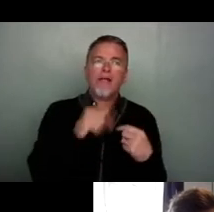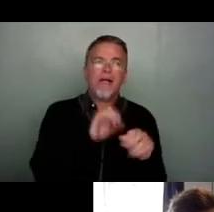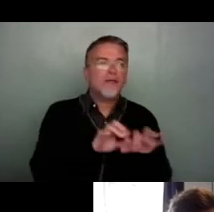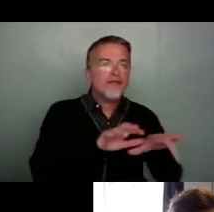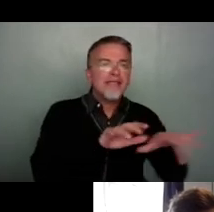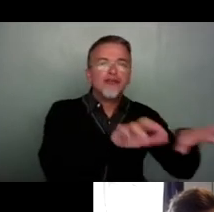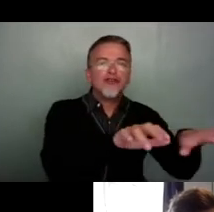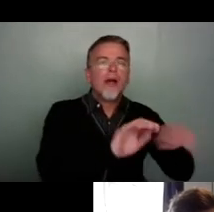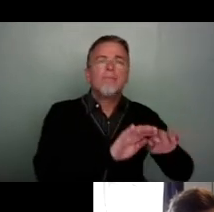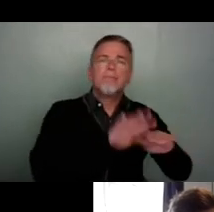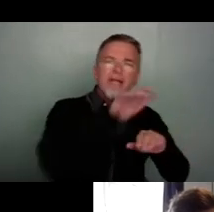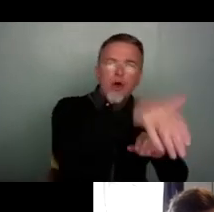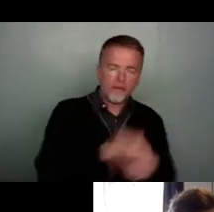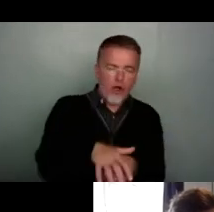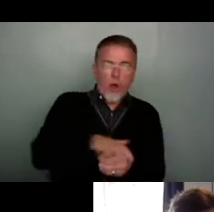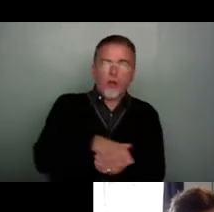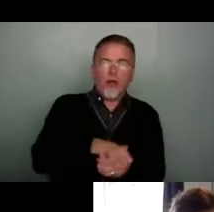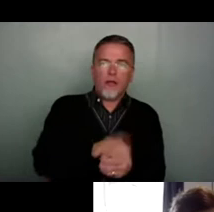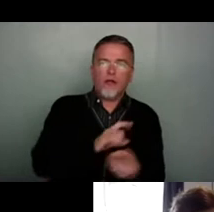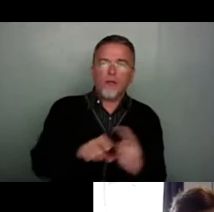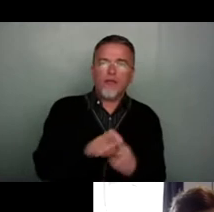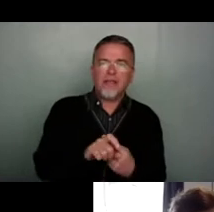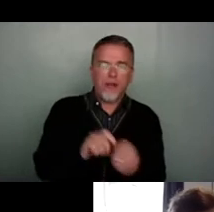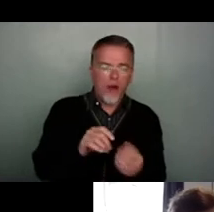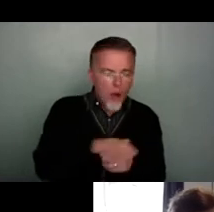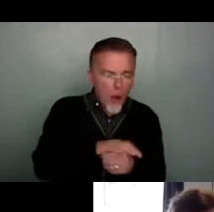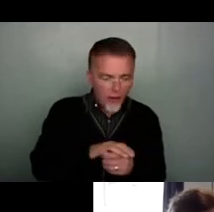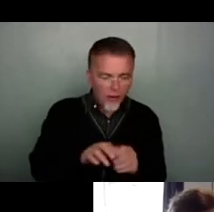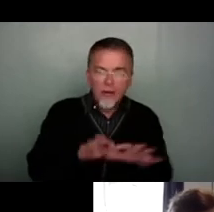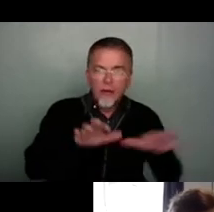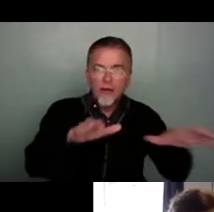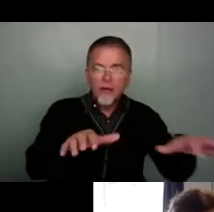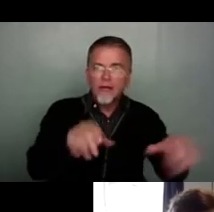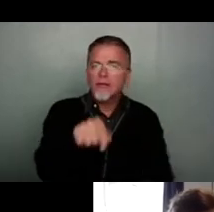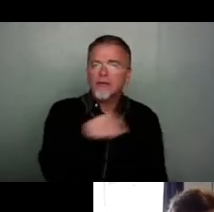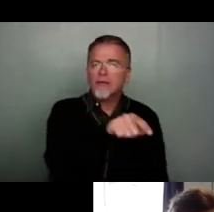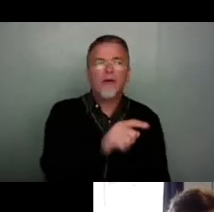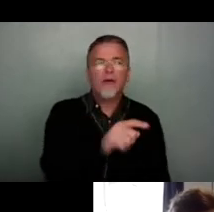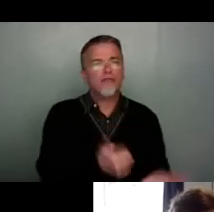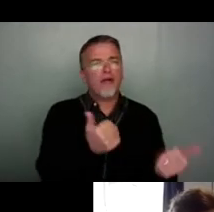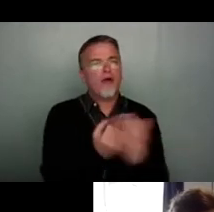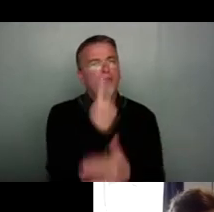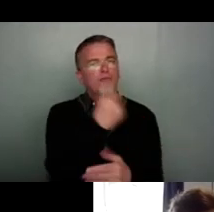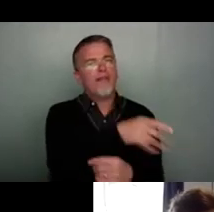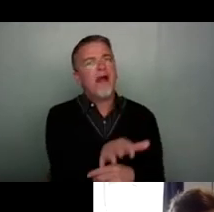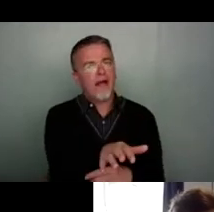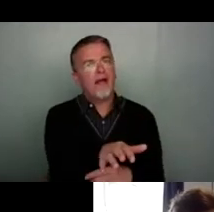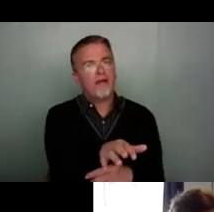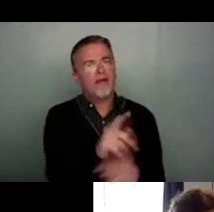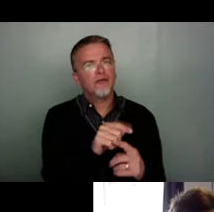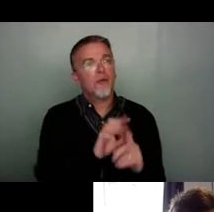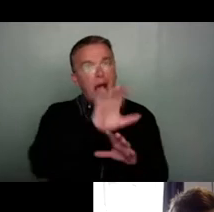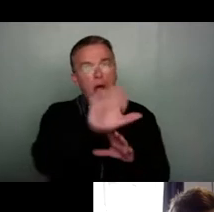beyond the local community, beyond local. I think there's a great opportunity there to outreach